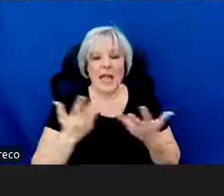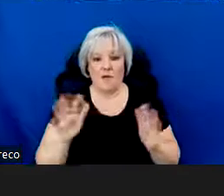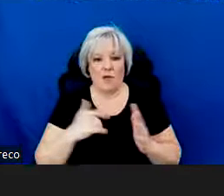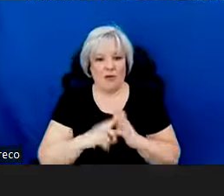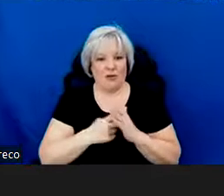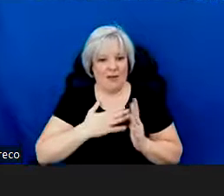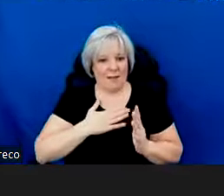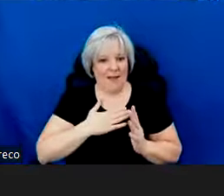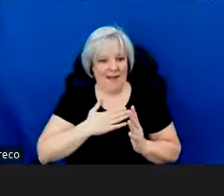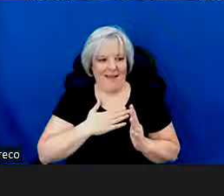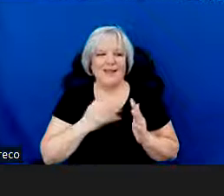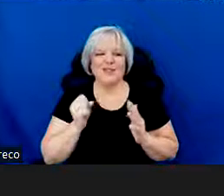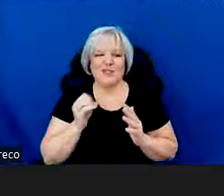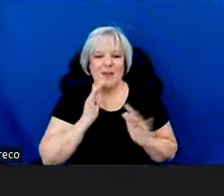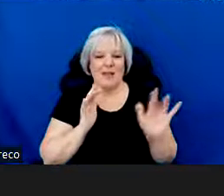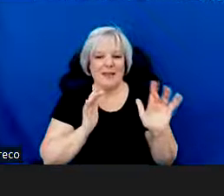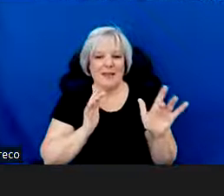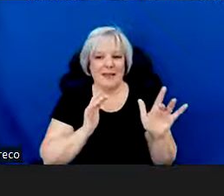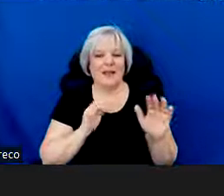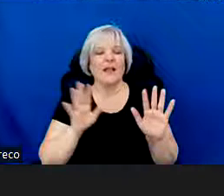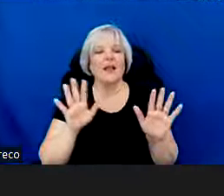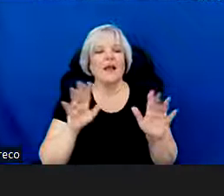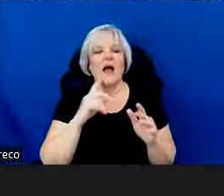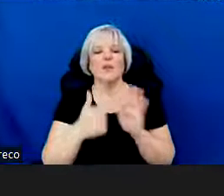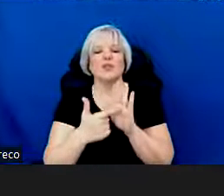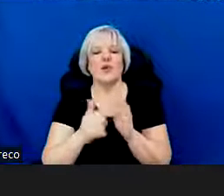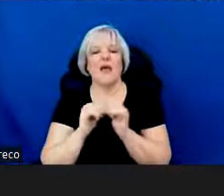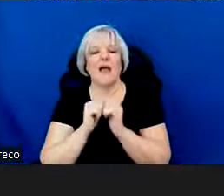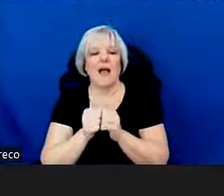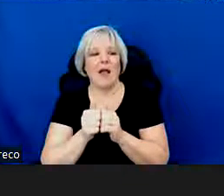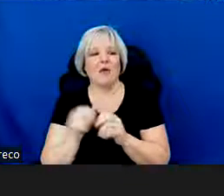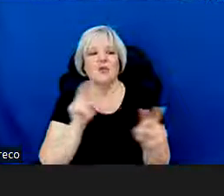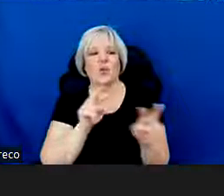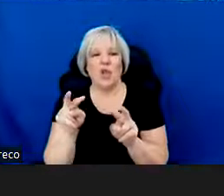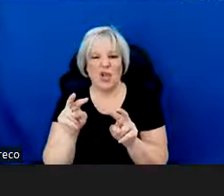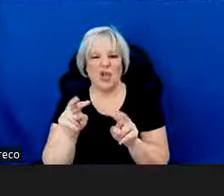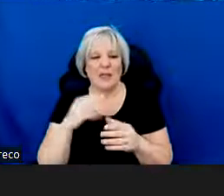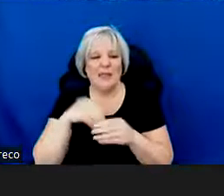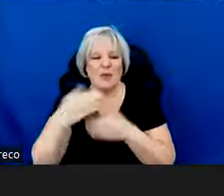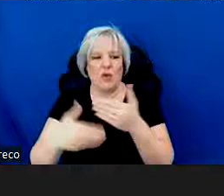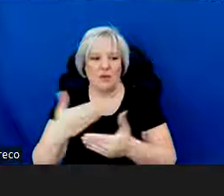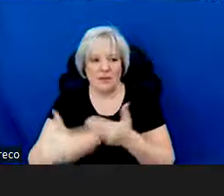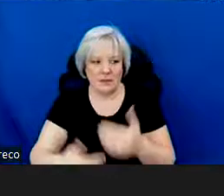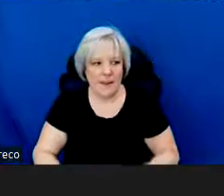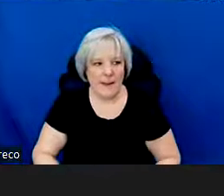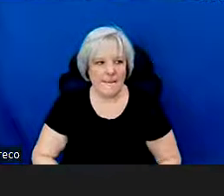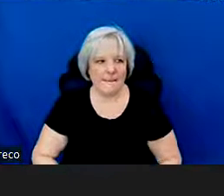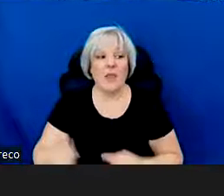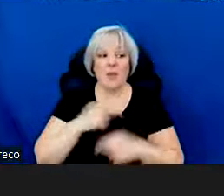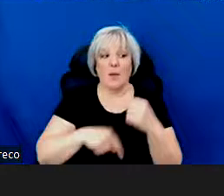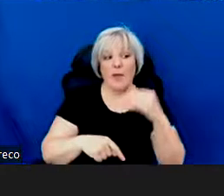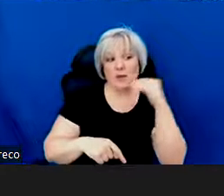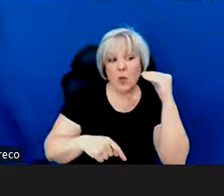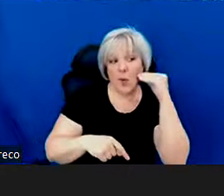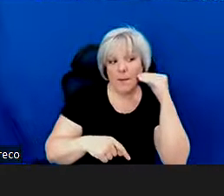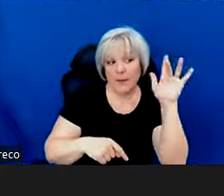so I won't click that button, and instead, I'll show you how to view your application in progress. Go back to the home page,